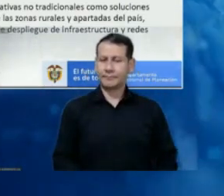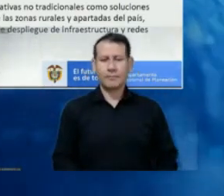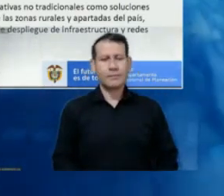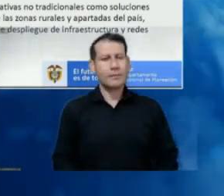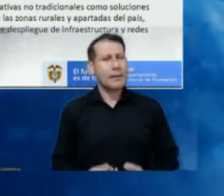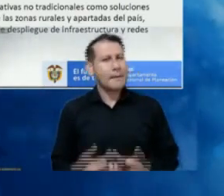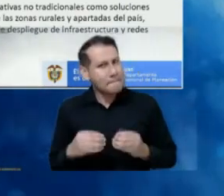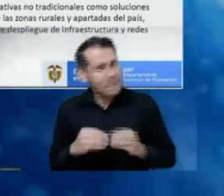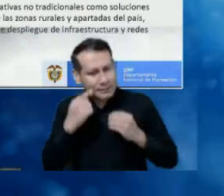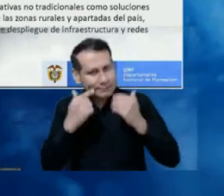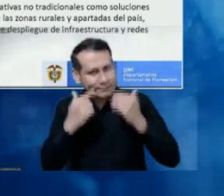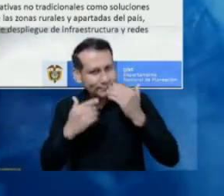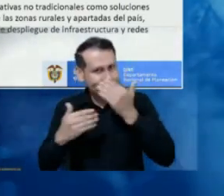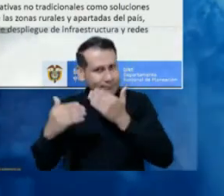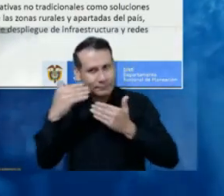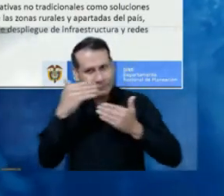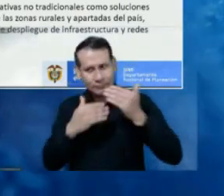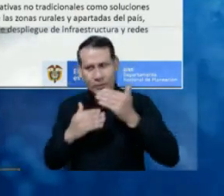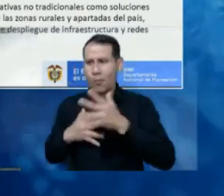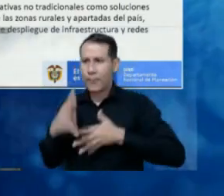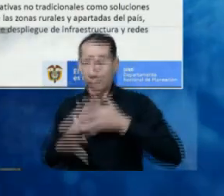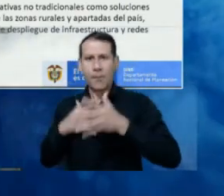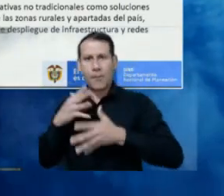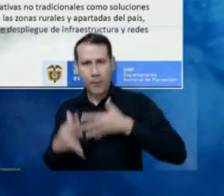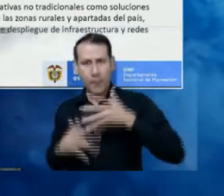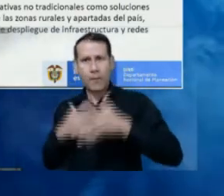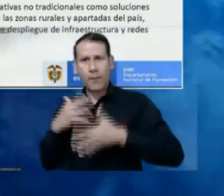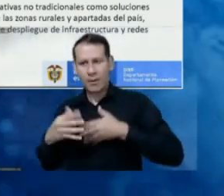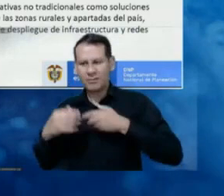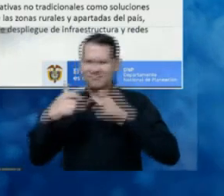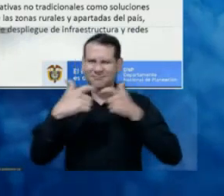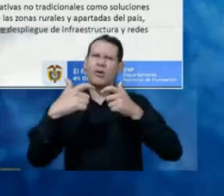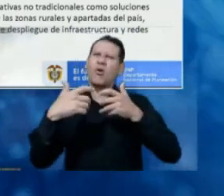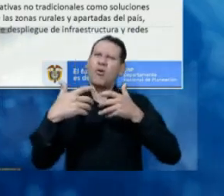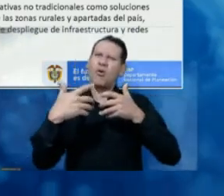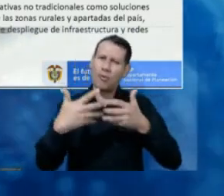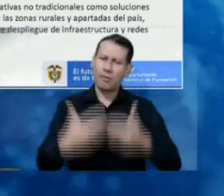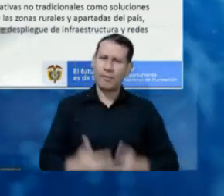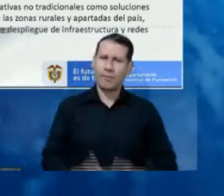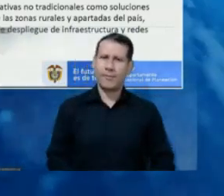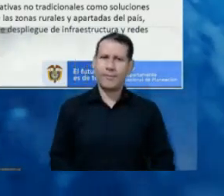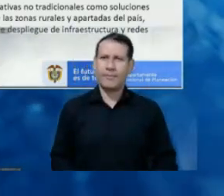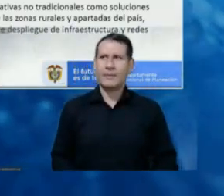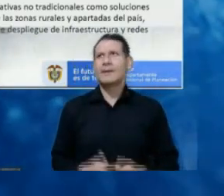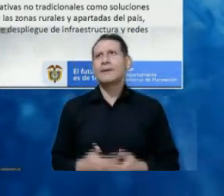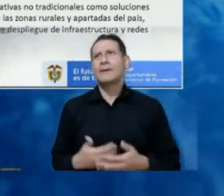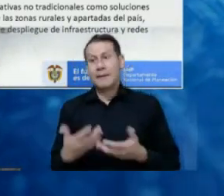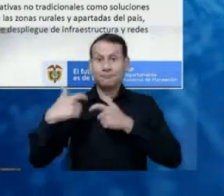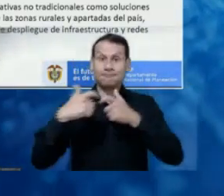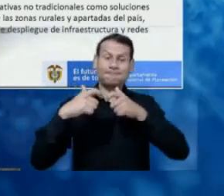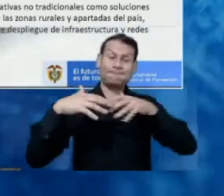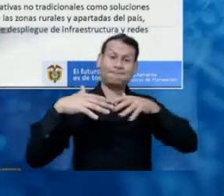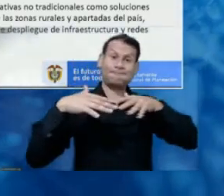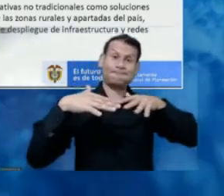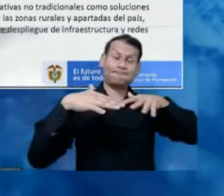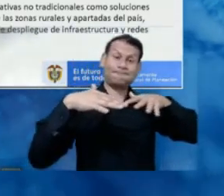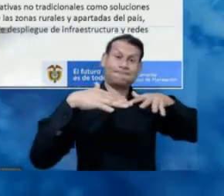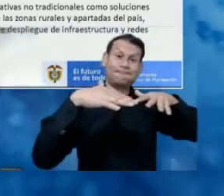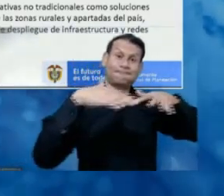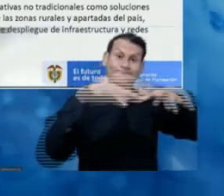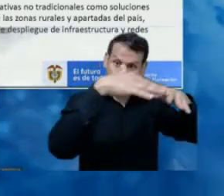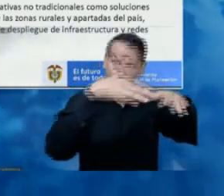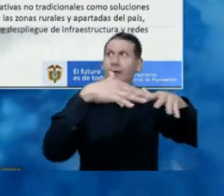Analyze the establishment of a secondary market for spectrum, maybe the free use of radio-electric spectrum to